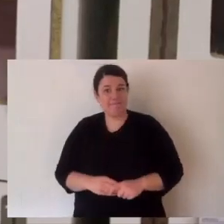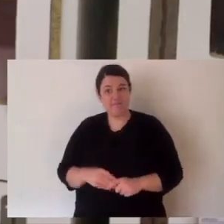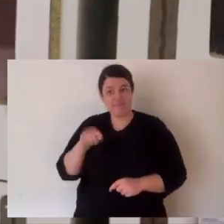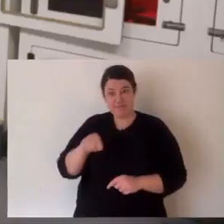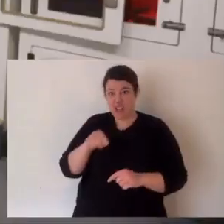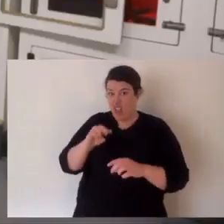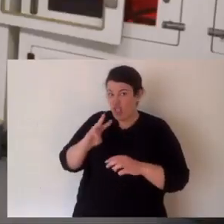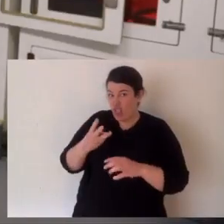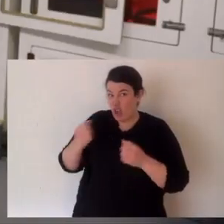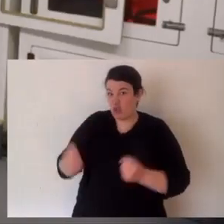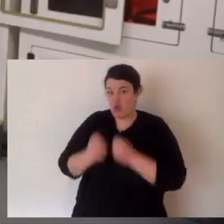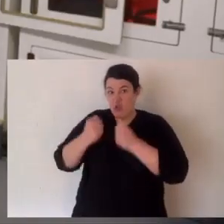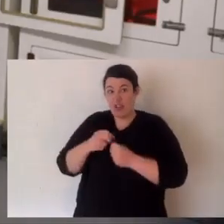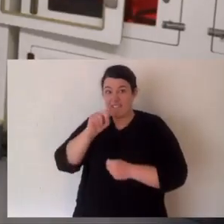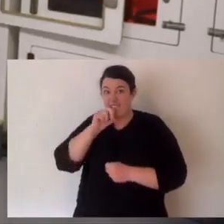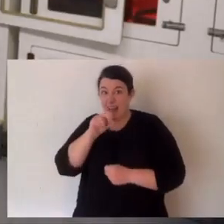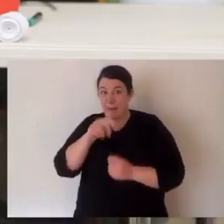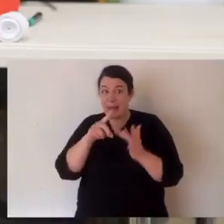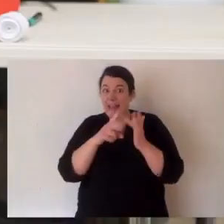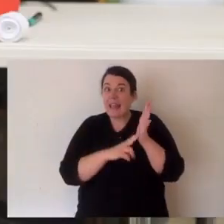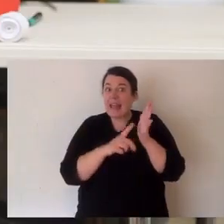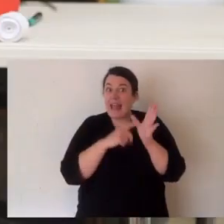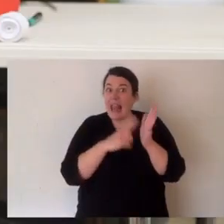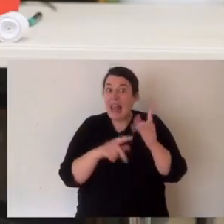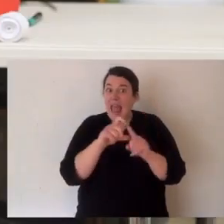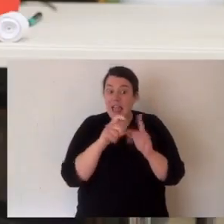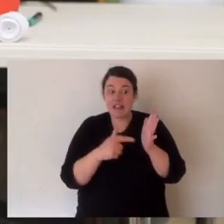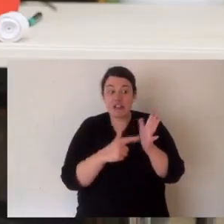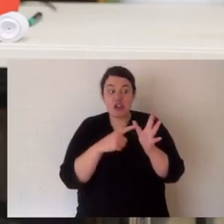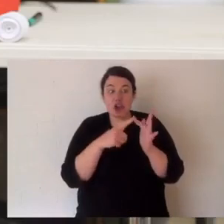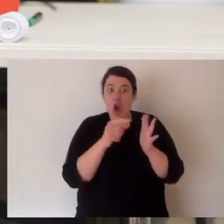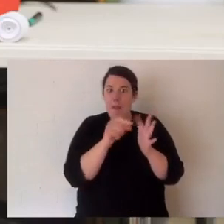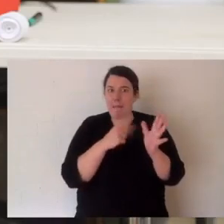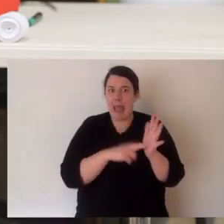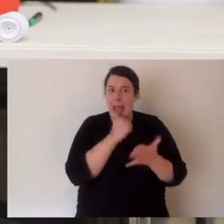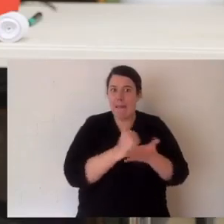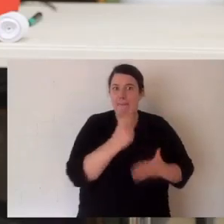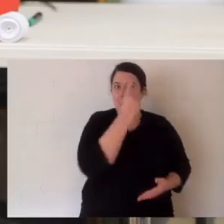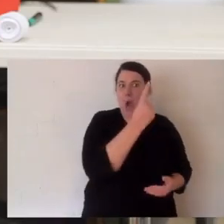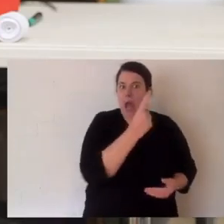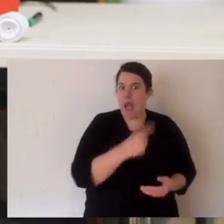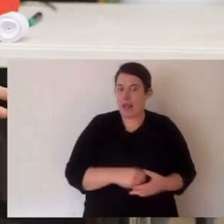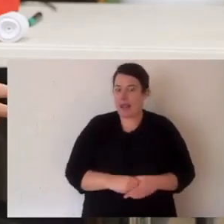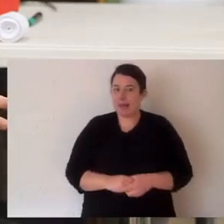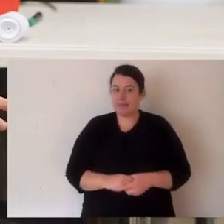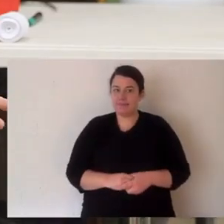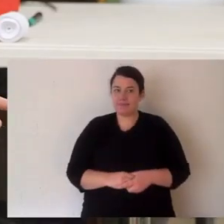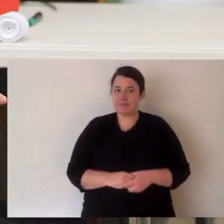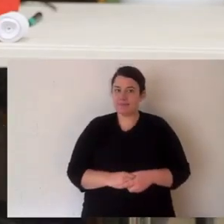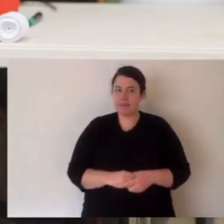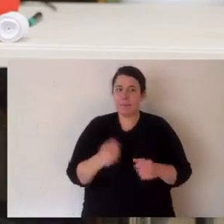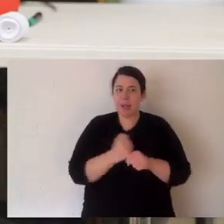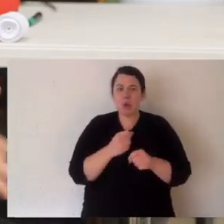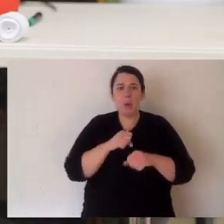taipan has the third strongest venom. The inland taipan is number one. Now, those species thin your blood.